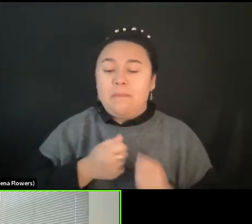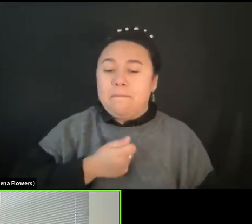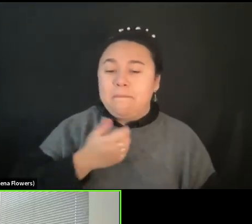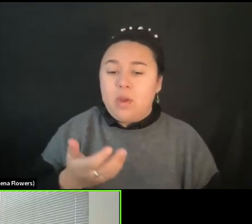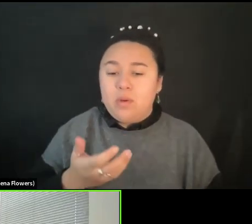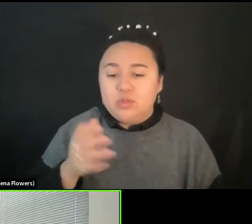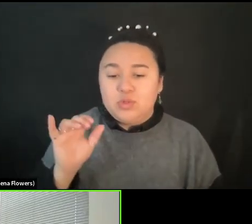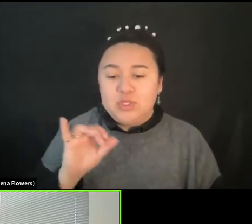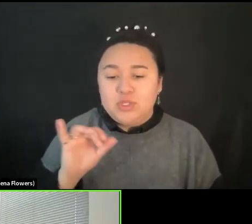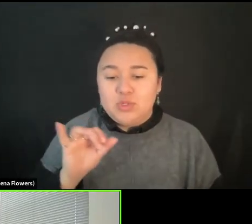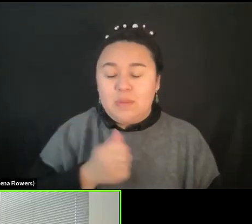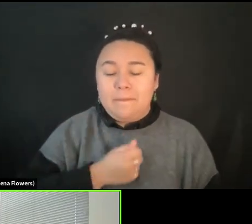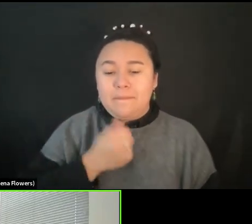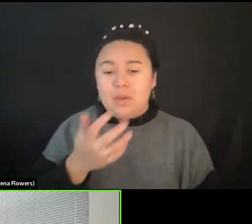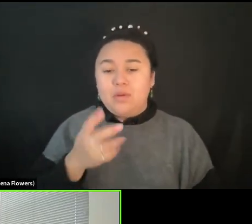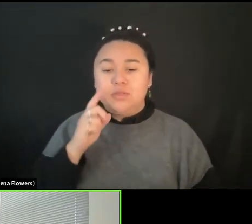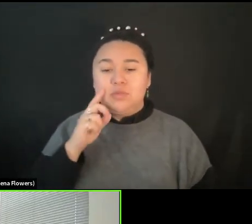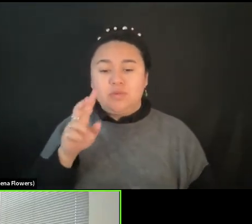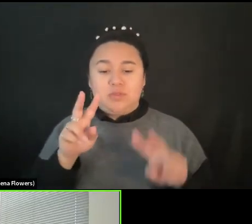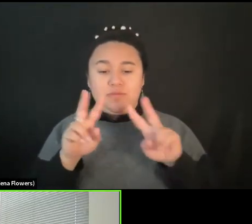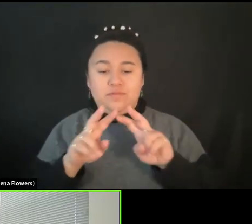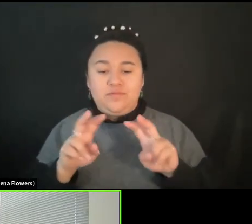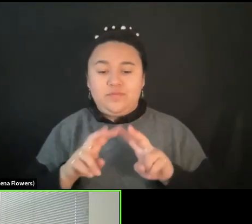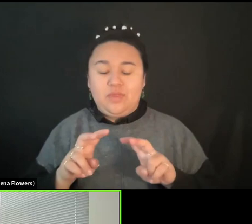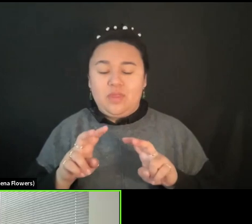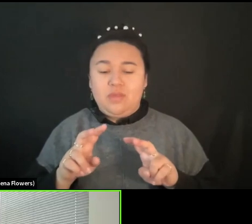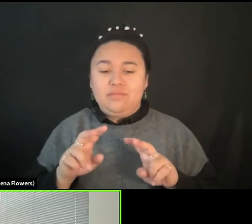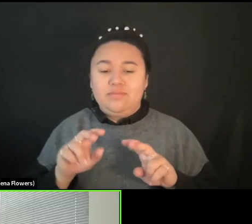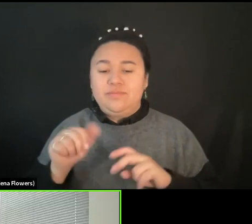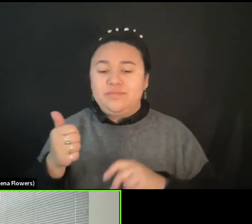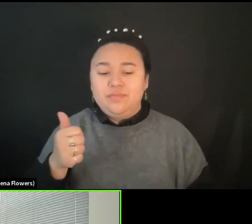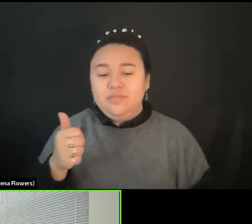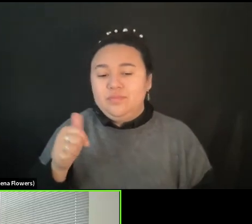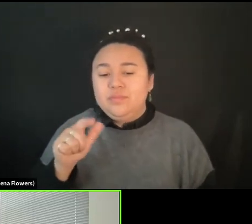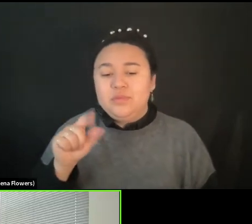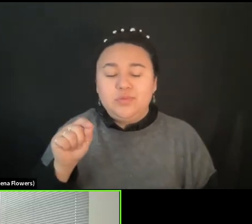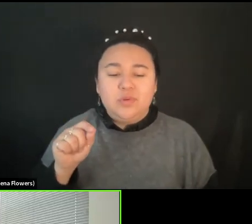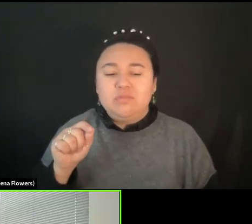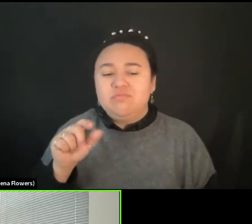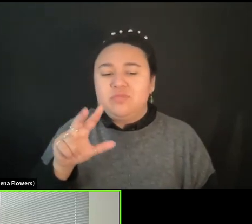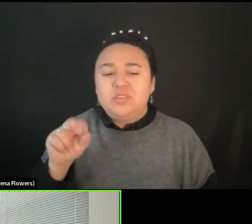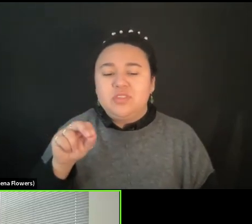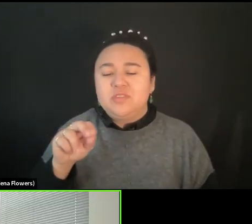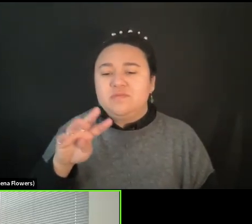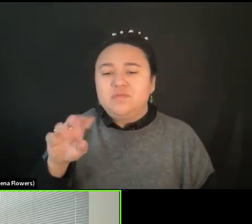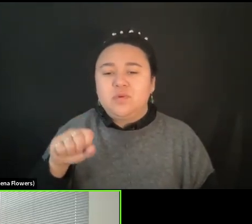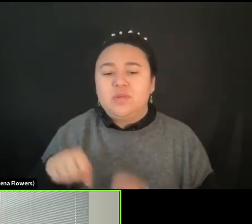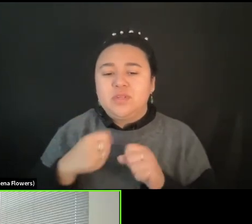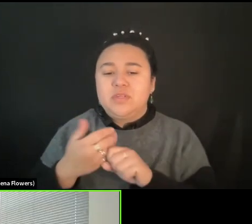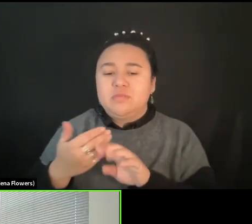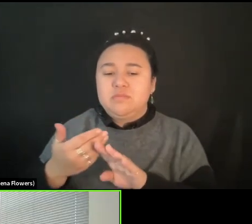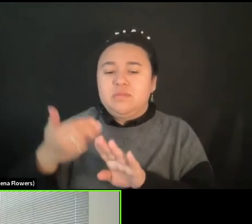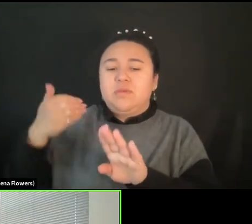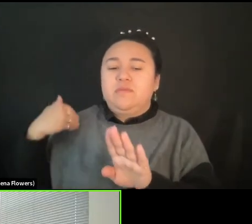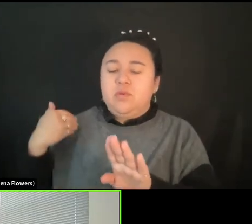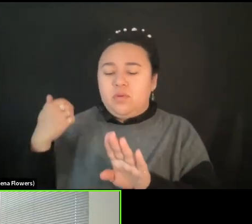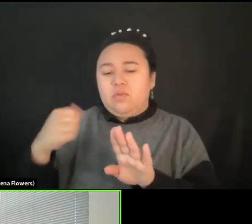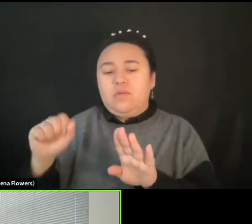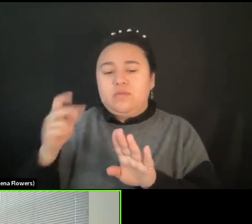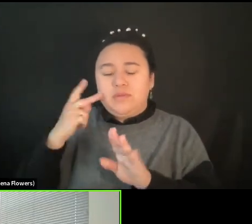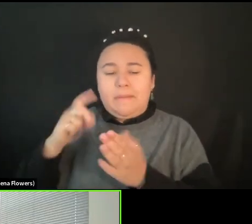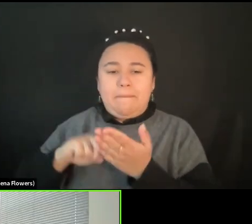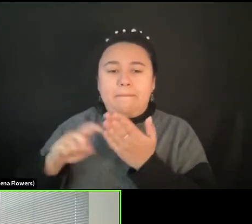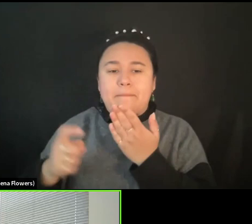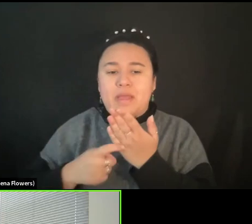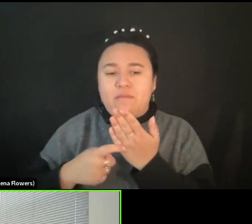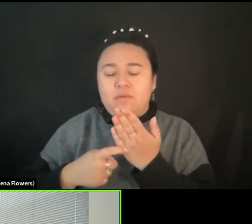When you look at the decades prior to the revolution, you have all these metaphors and then you